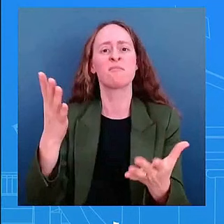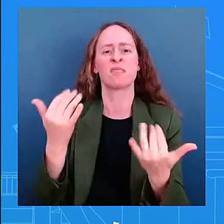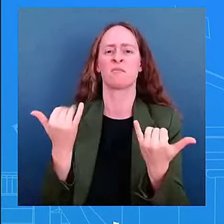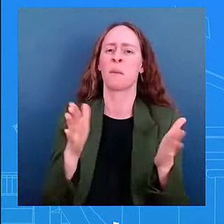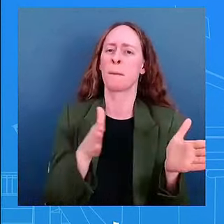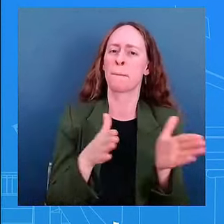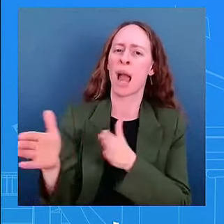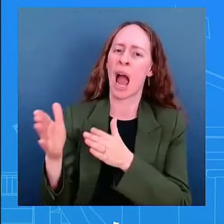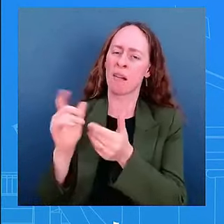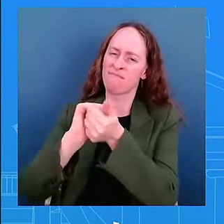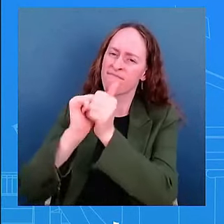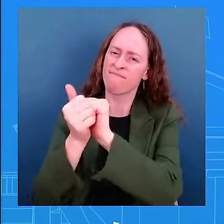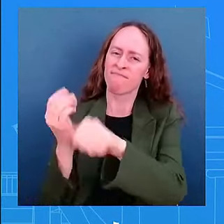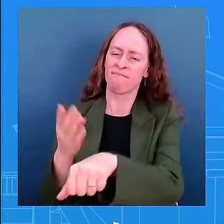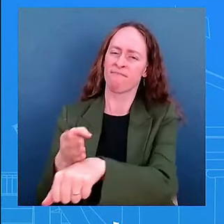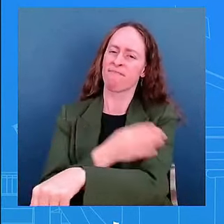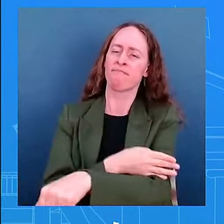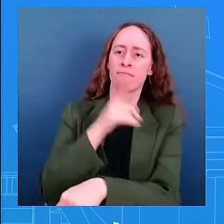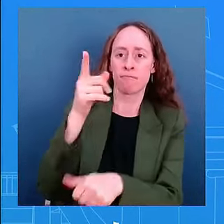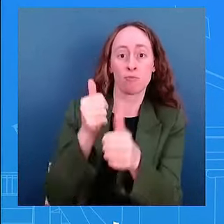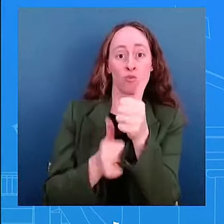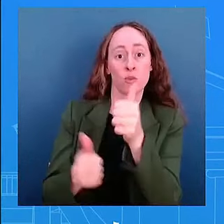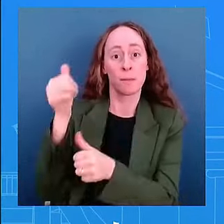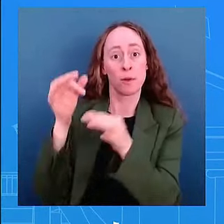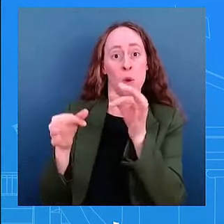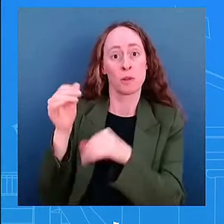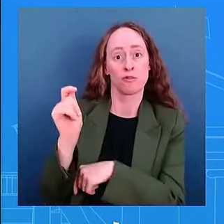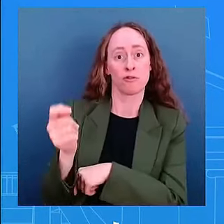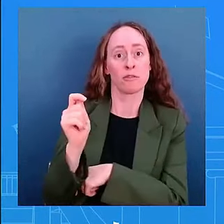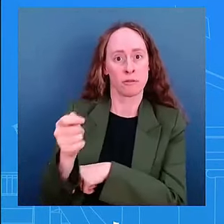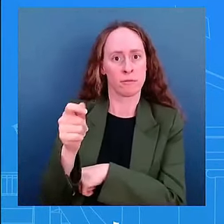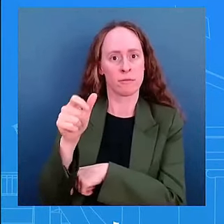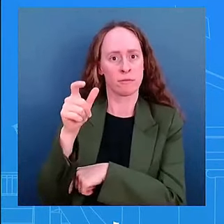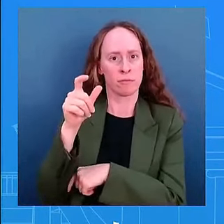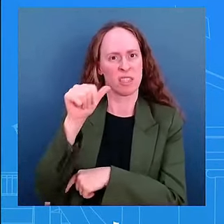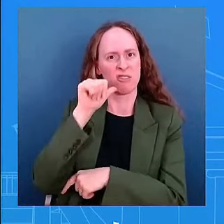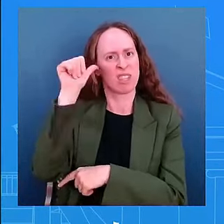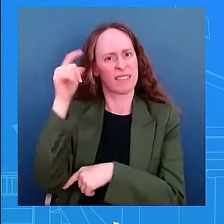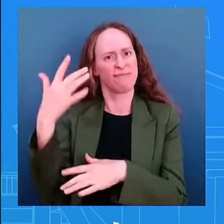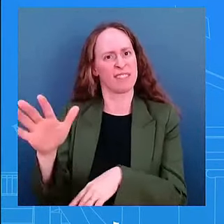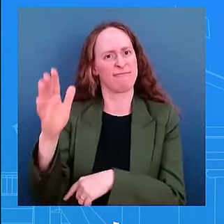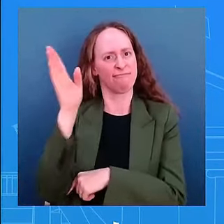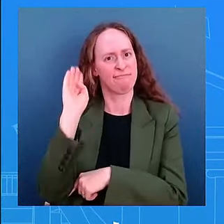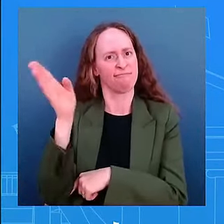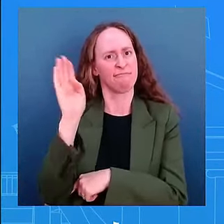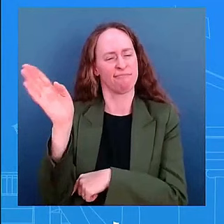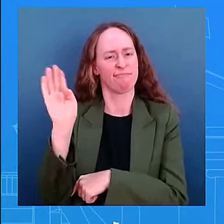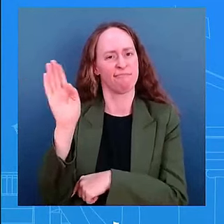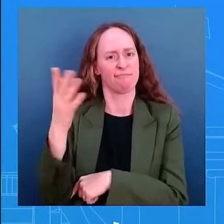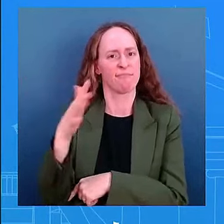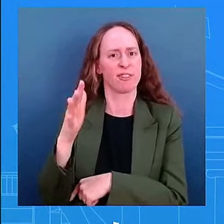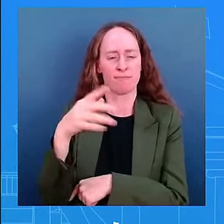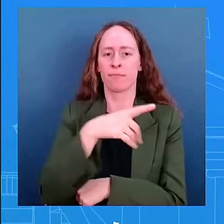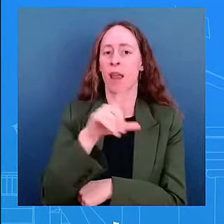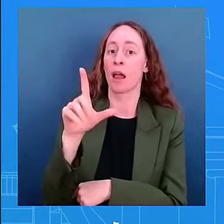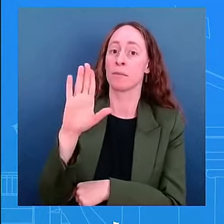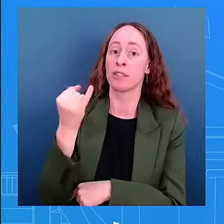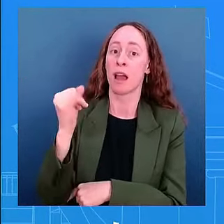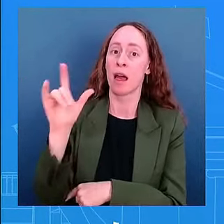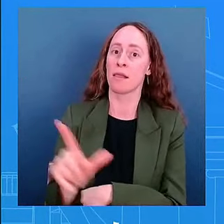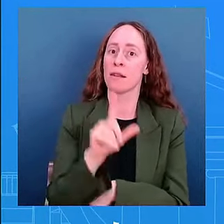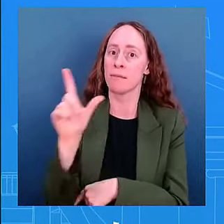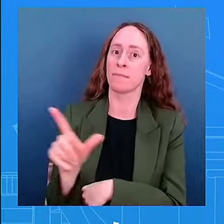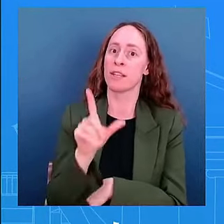yesterday in austin and that was an important moment uh that was an important moment to talk about where we are today and the president met the moment talking about